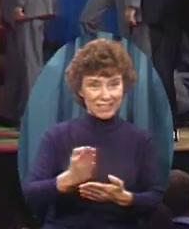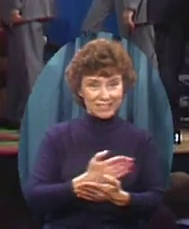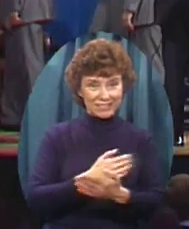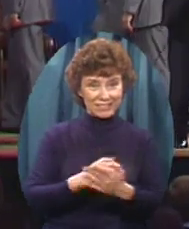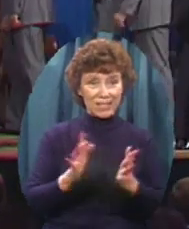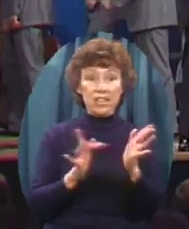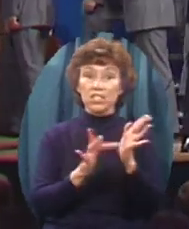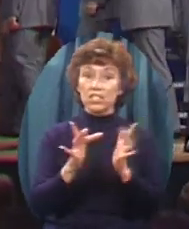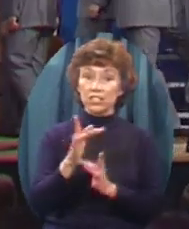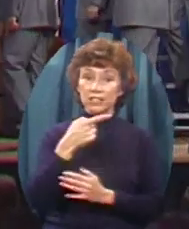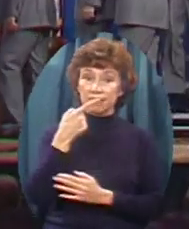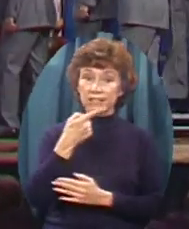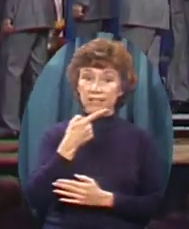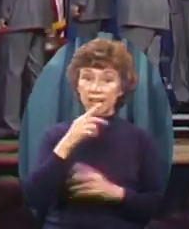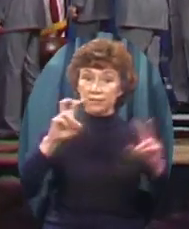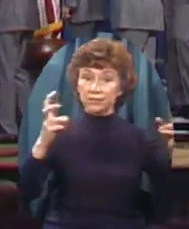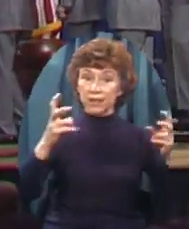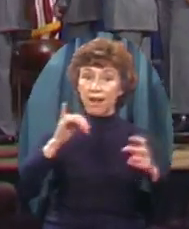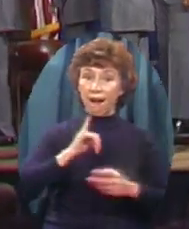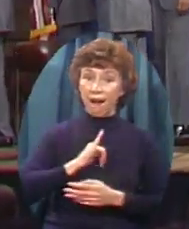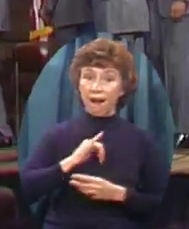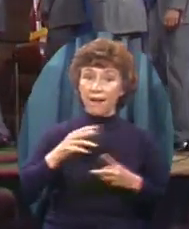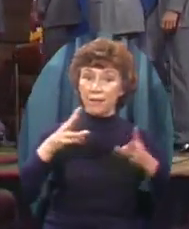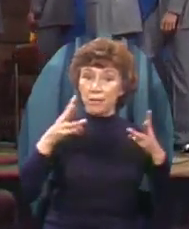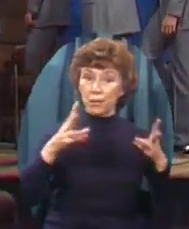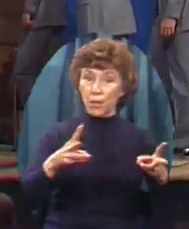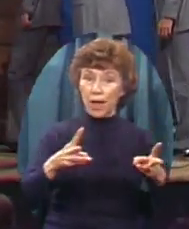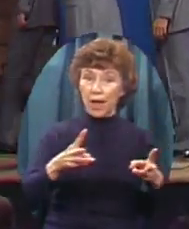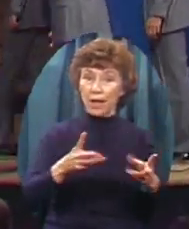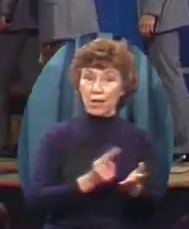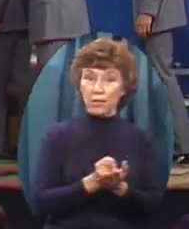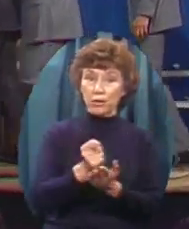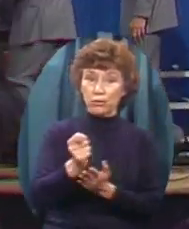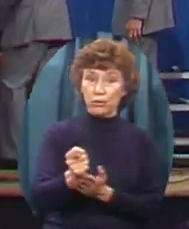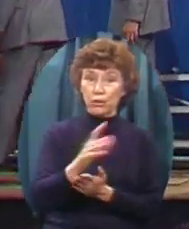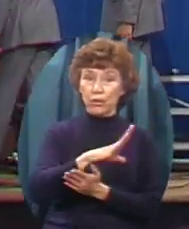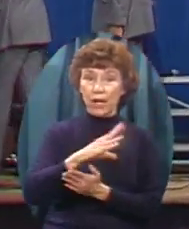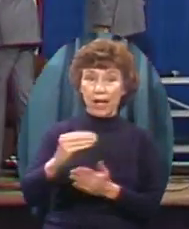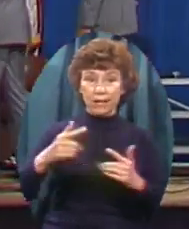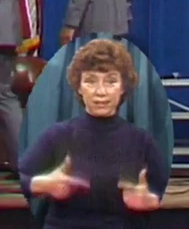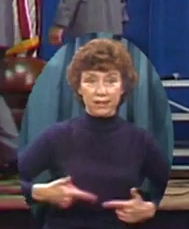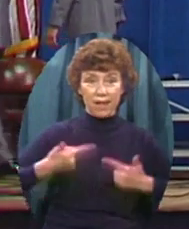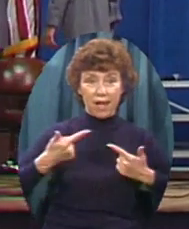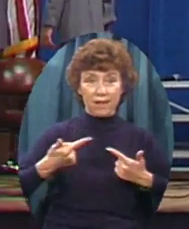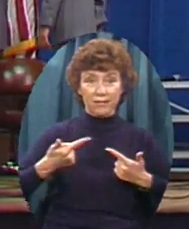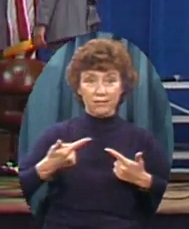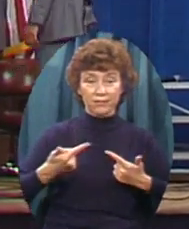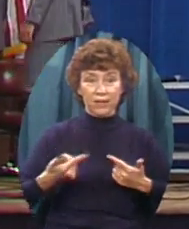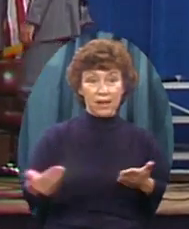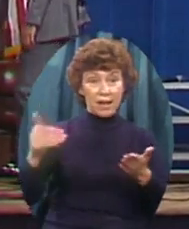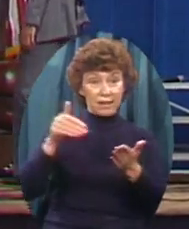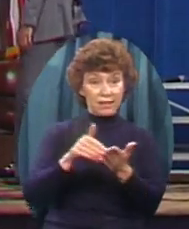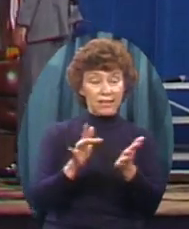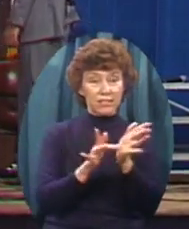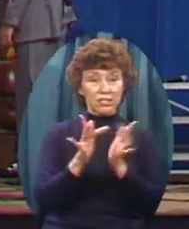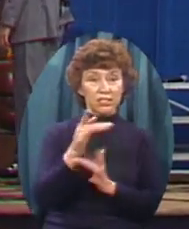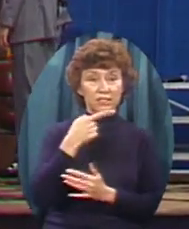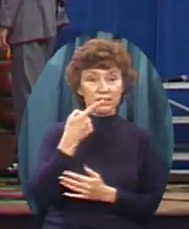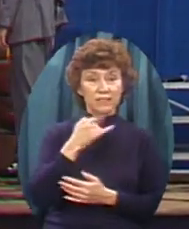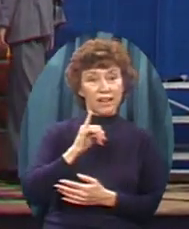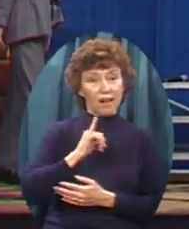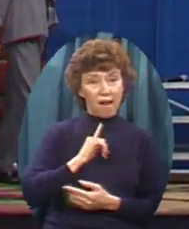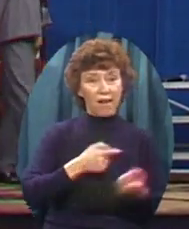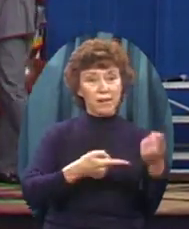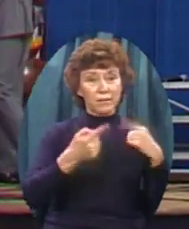Jesus said I am the way The truth And the life Again he said I am come that you might